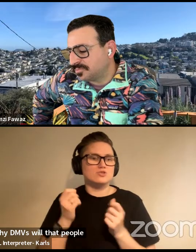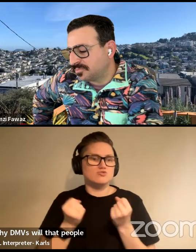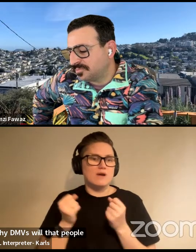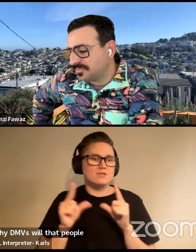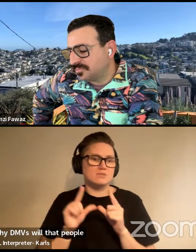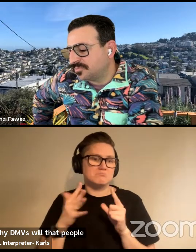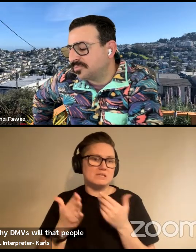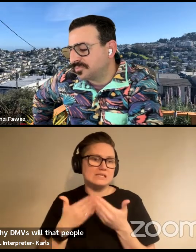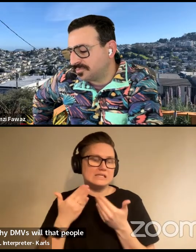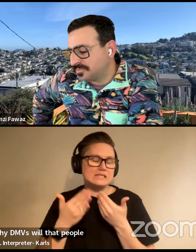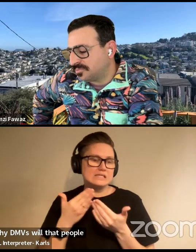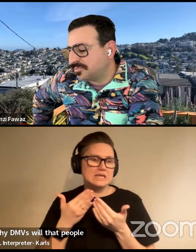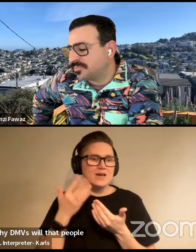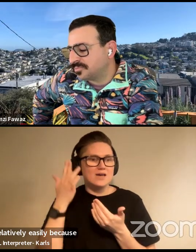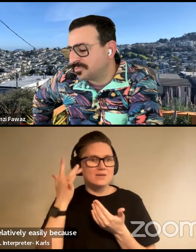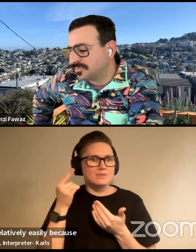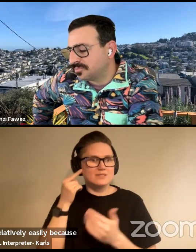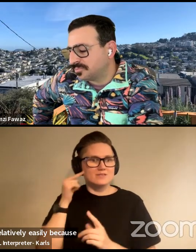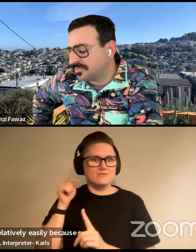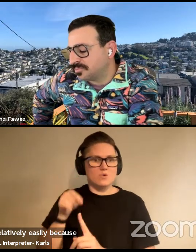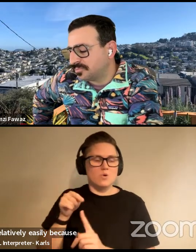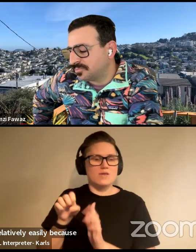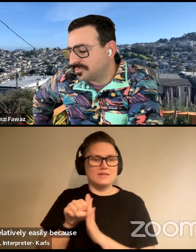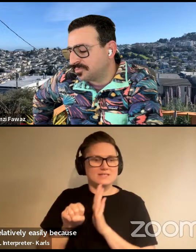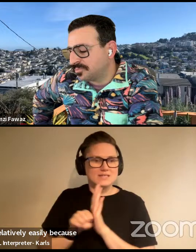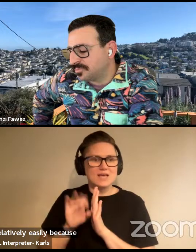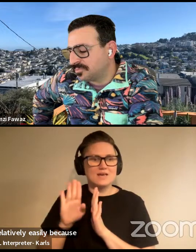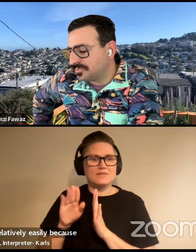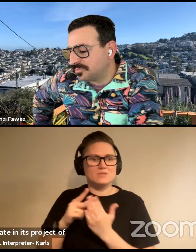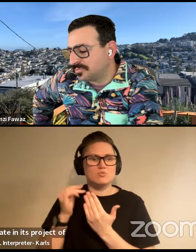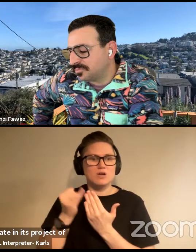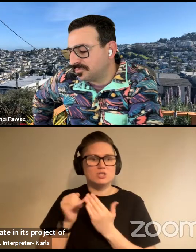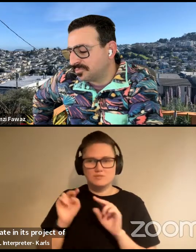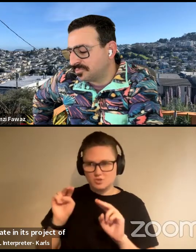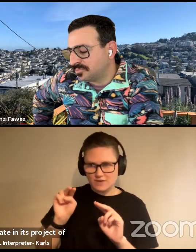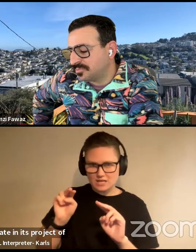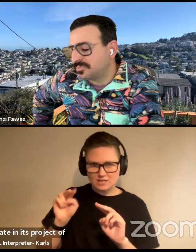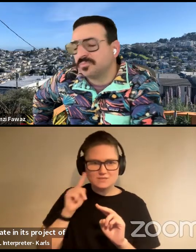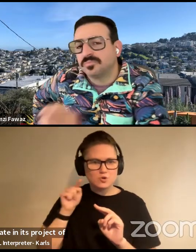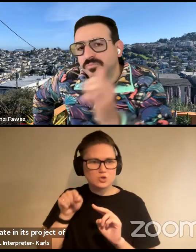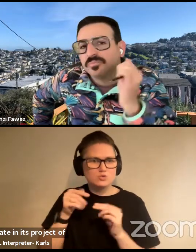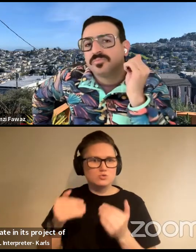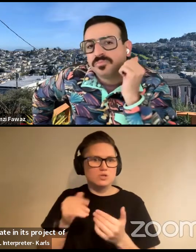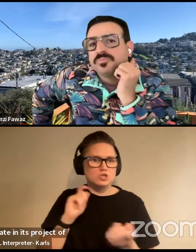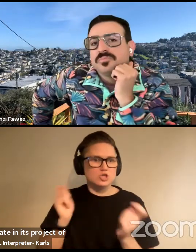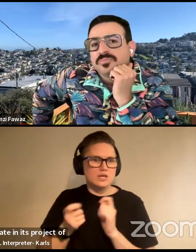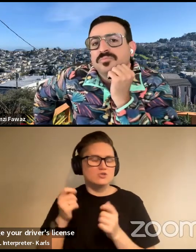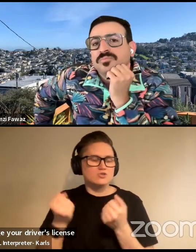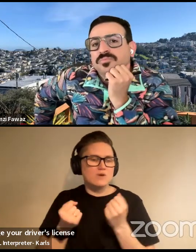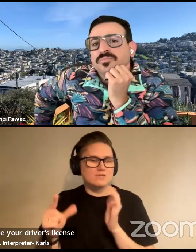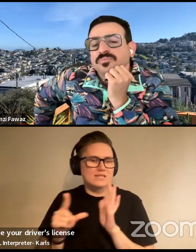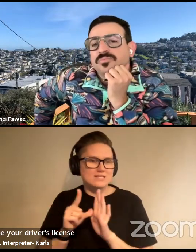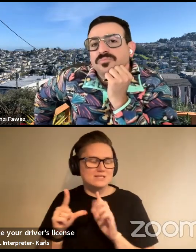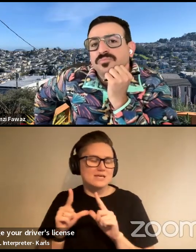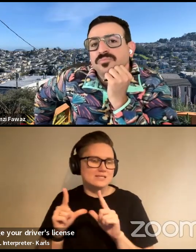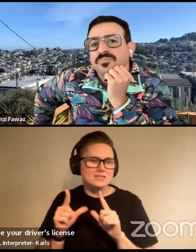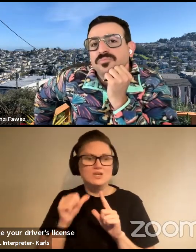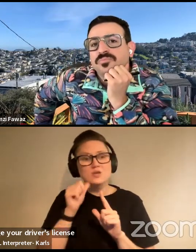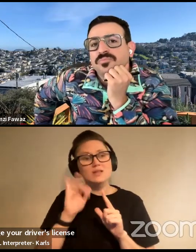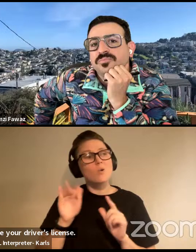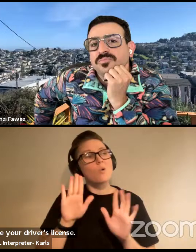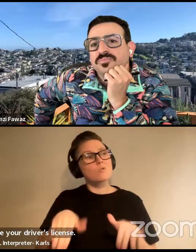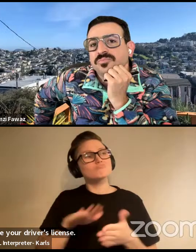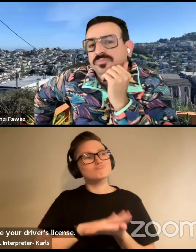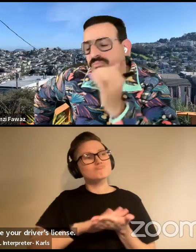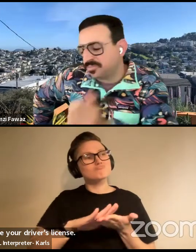because it's in the interest of its state in its project of surveillance for you to change your driver's license. So it's not like they're being nice to transgender people